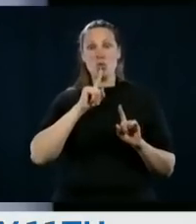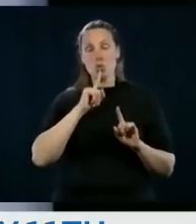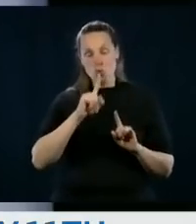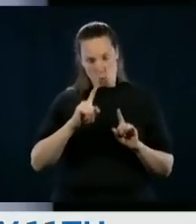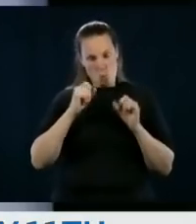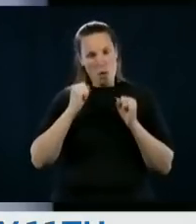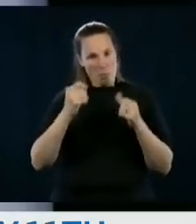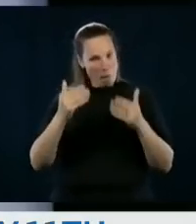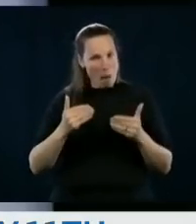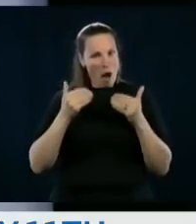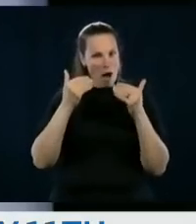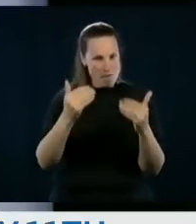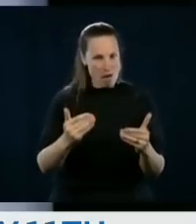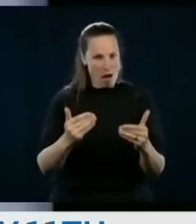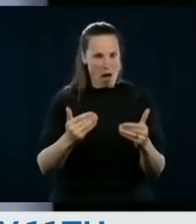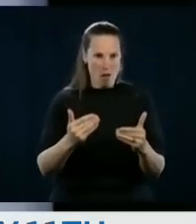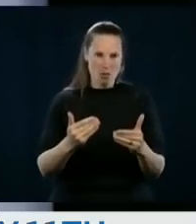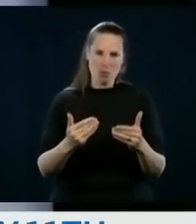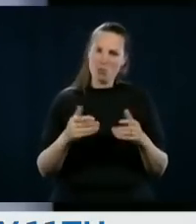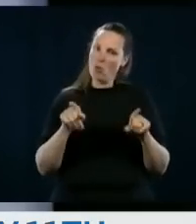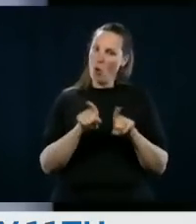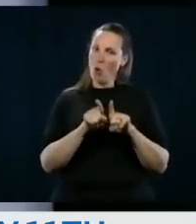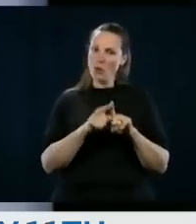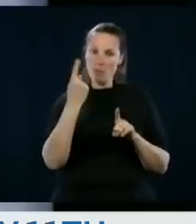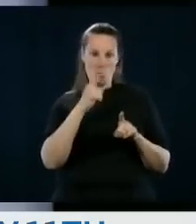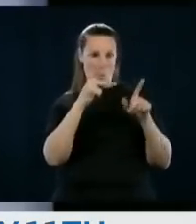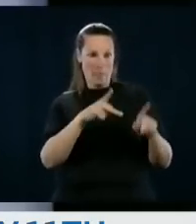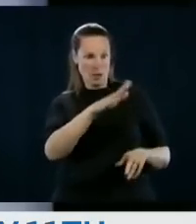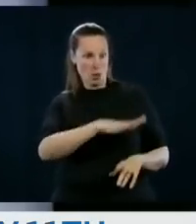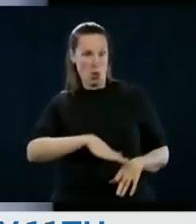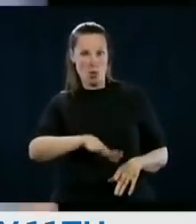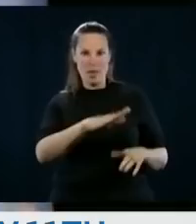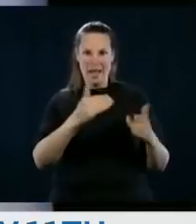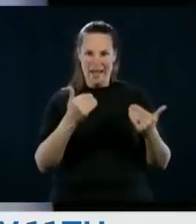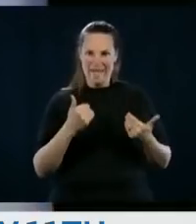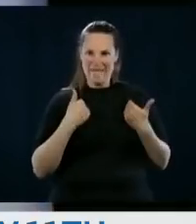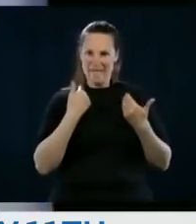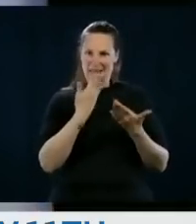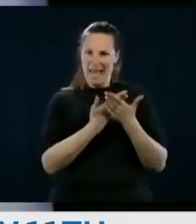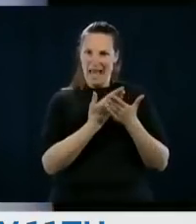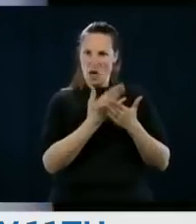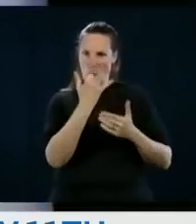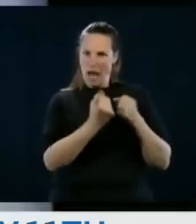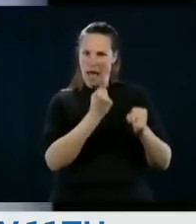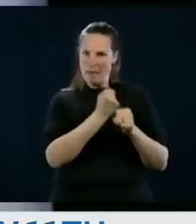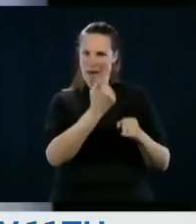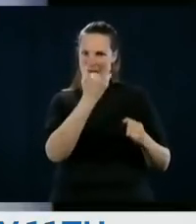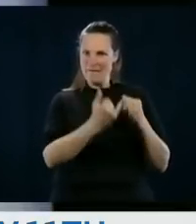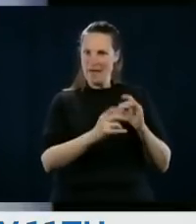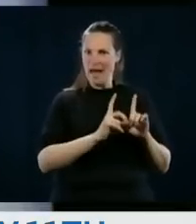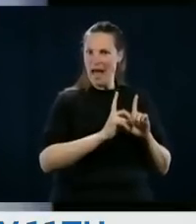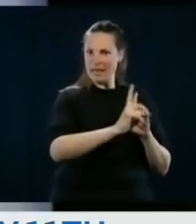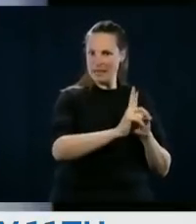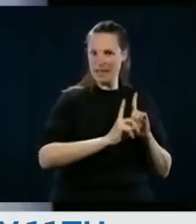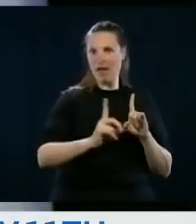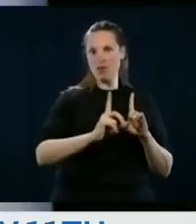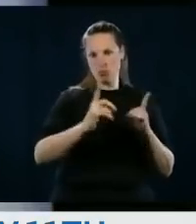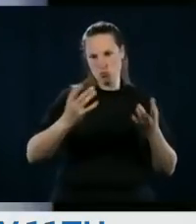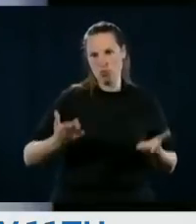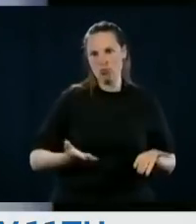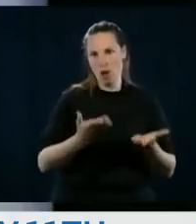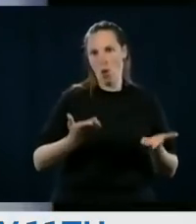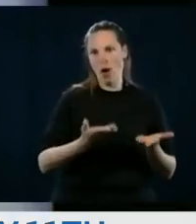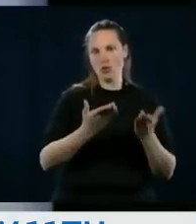we'll be able to do even more and even better for those who will be having a remote